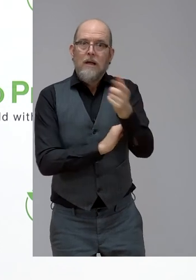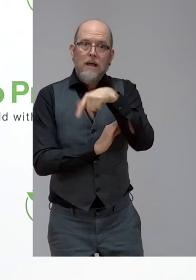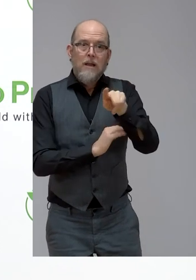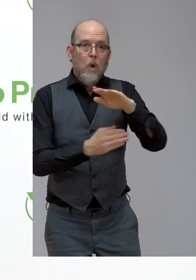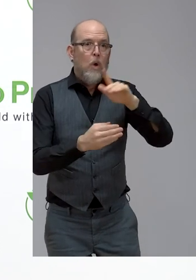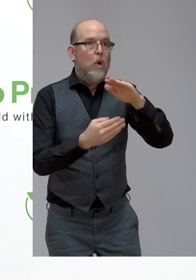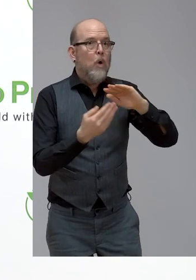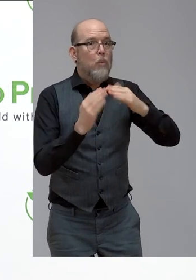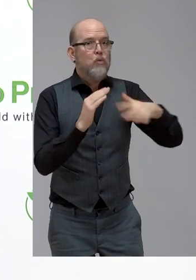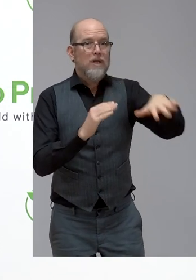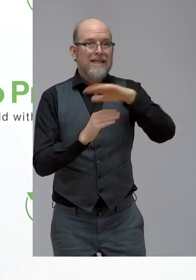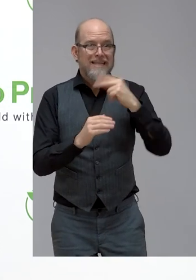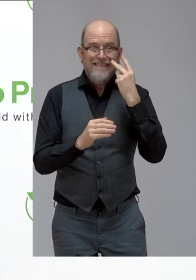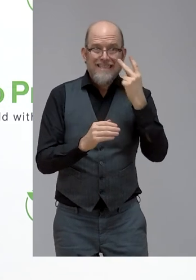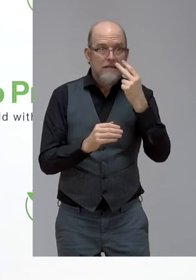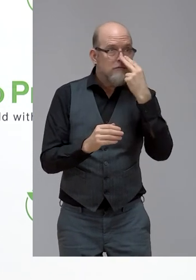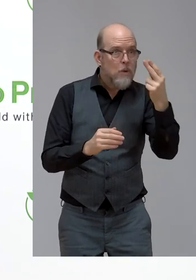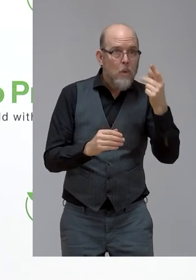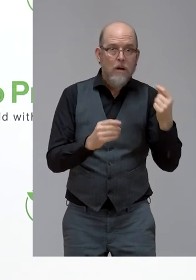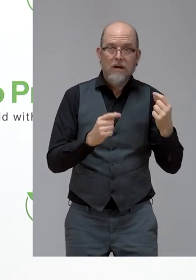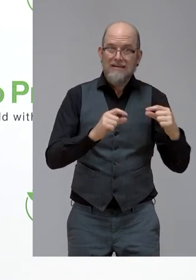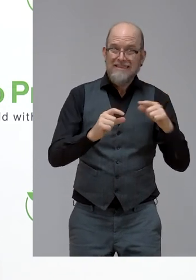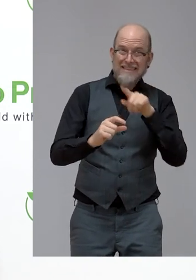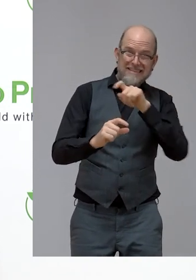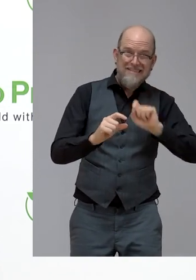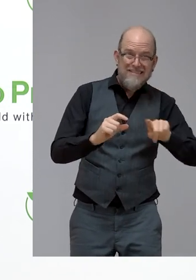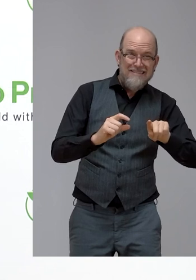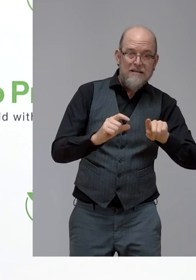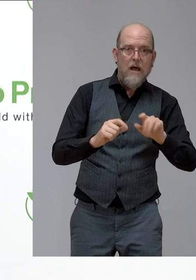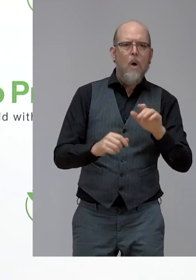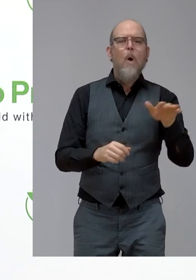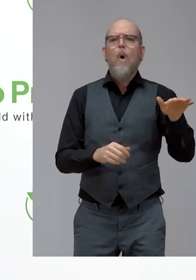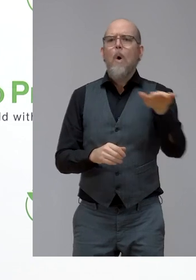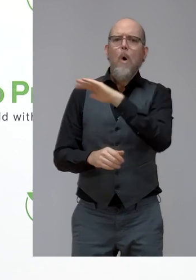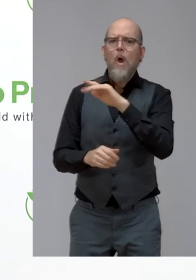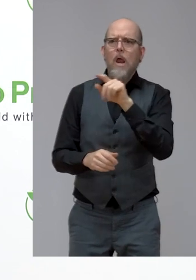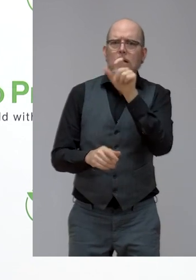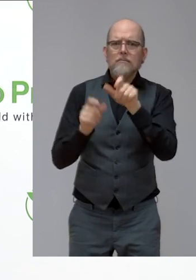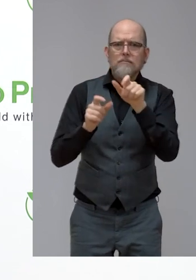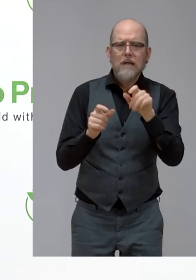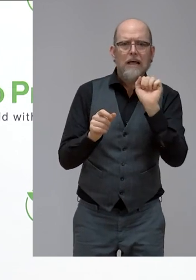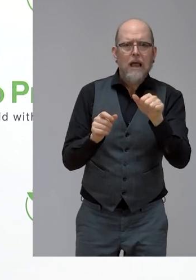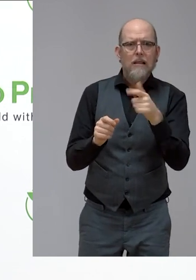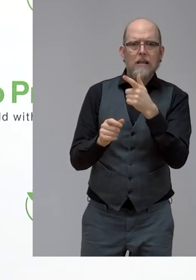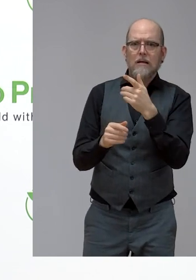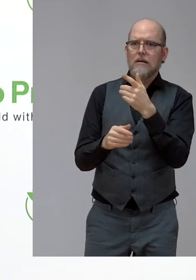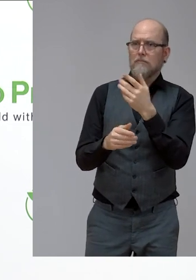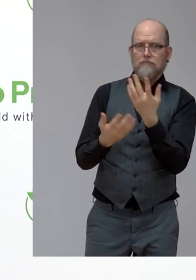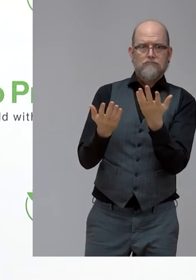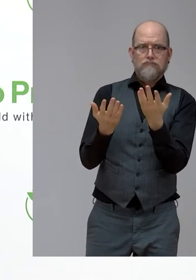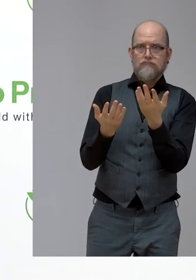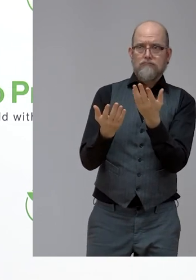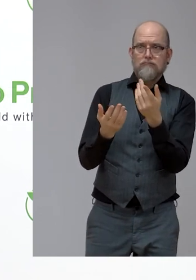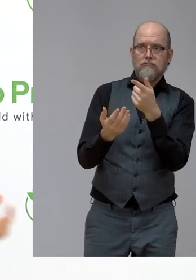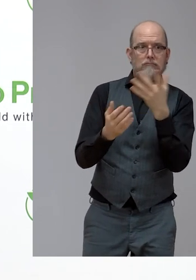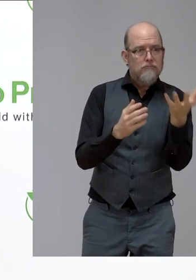in the chat. Use all the thousands of participants to share, because this is what we're